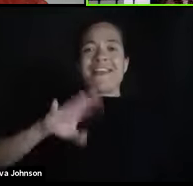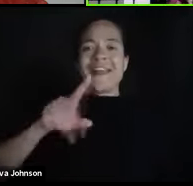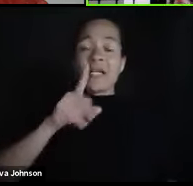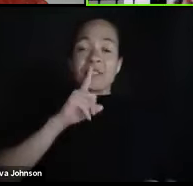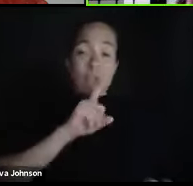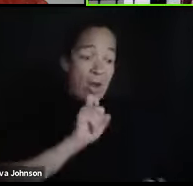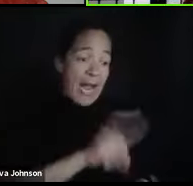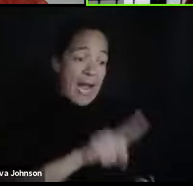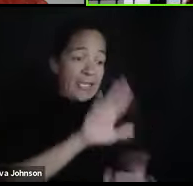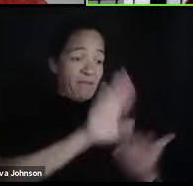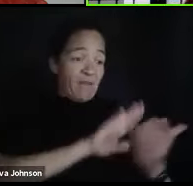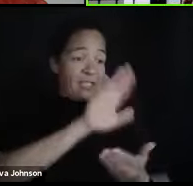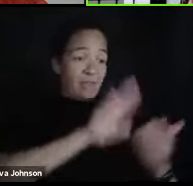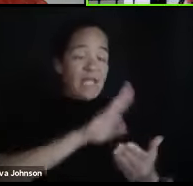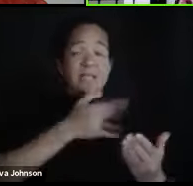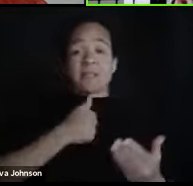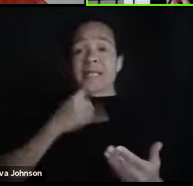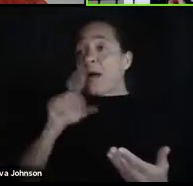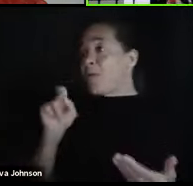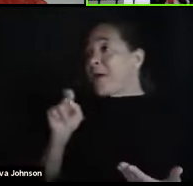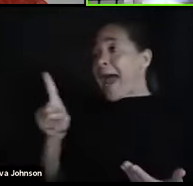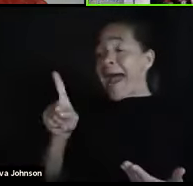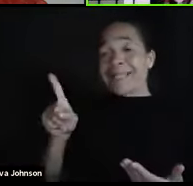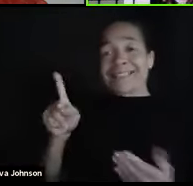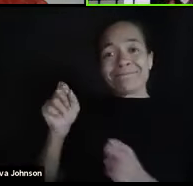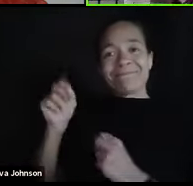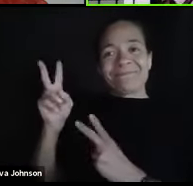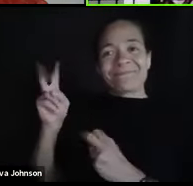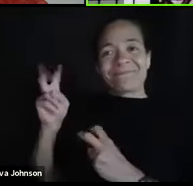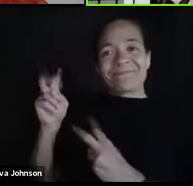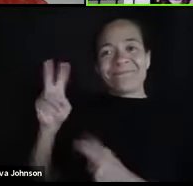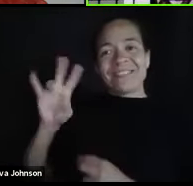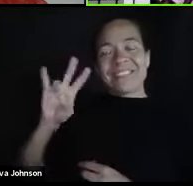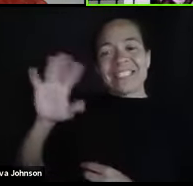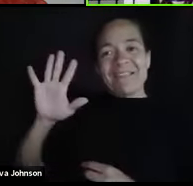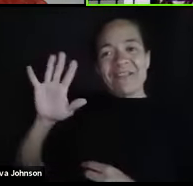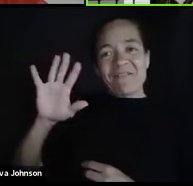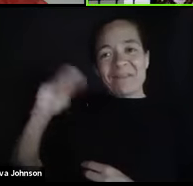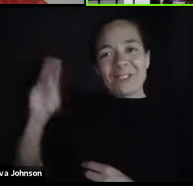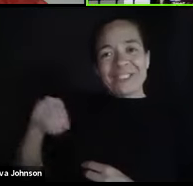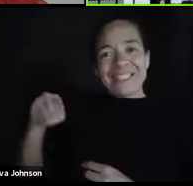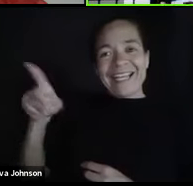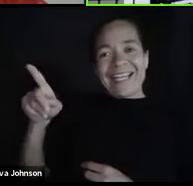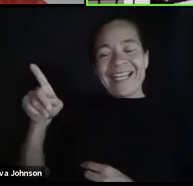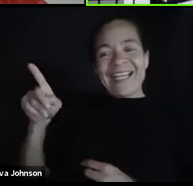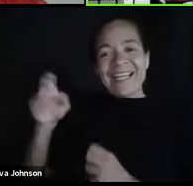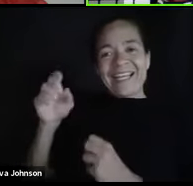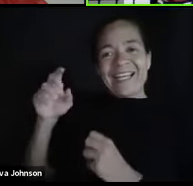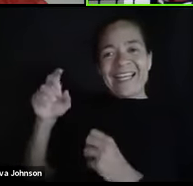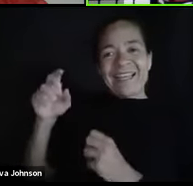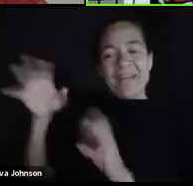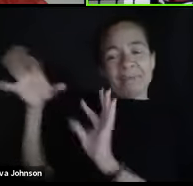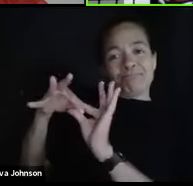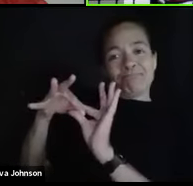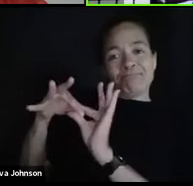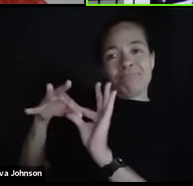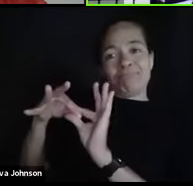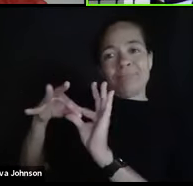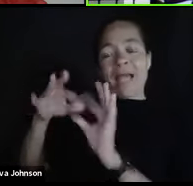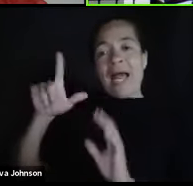-face, I will also be asking the 75% of the class who are synchronously viewing me.